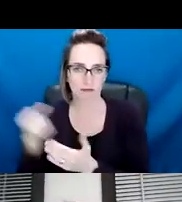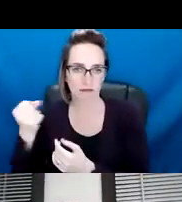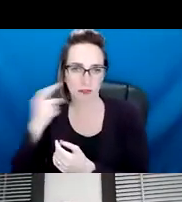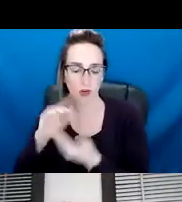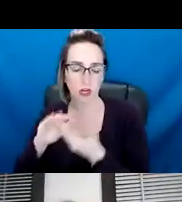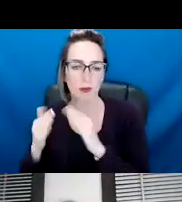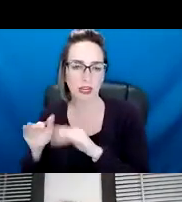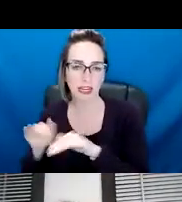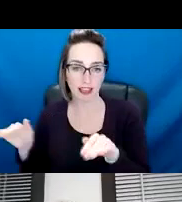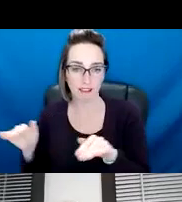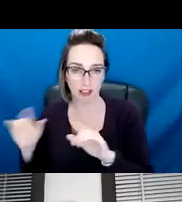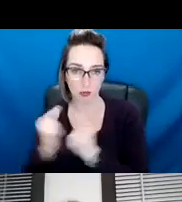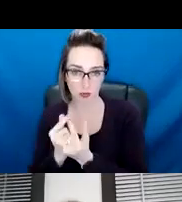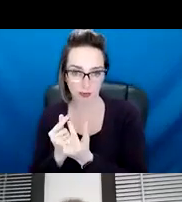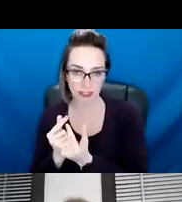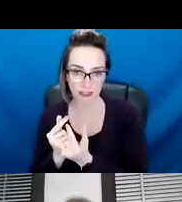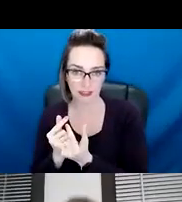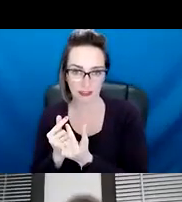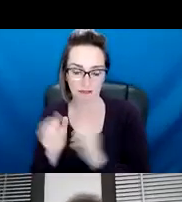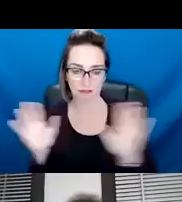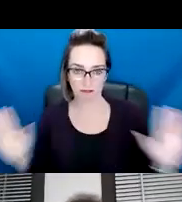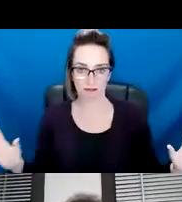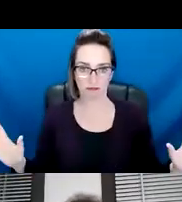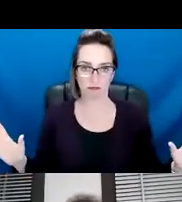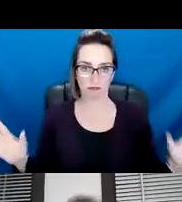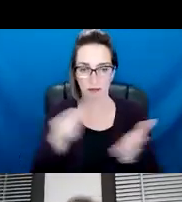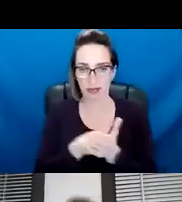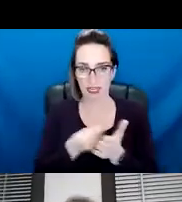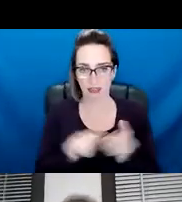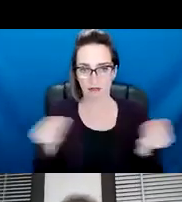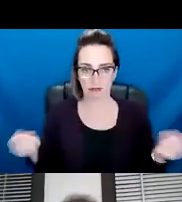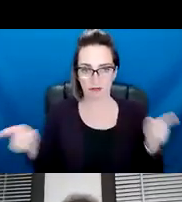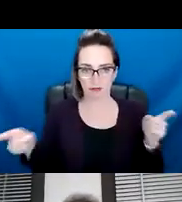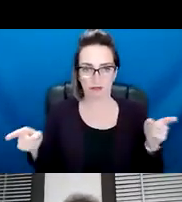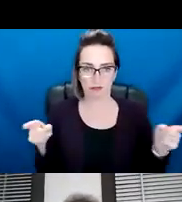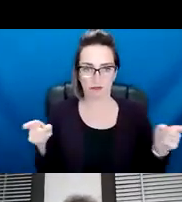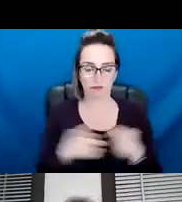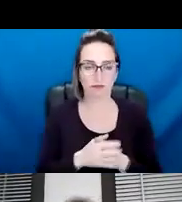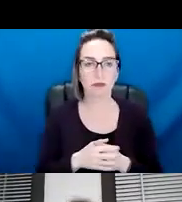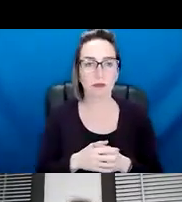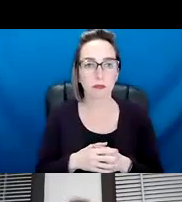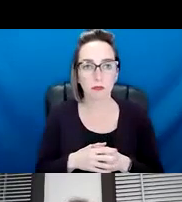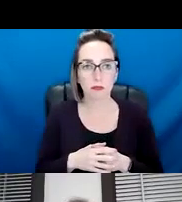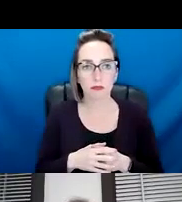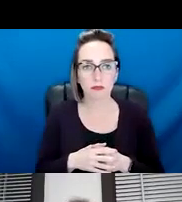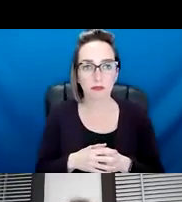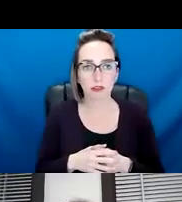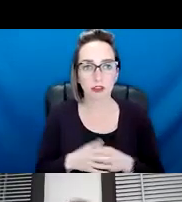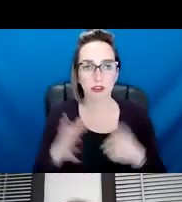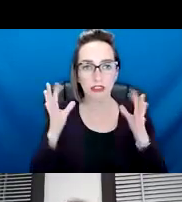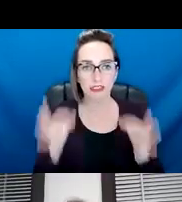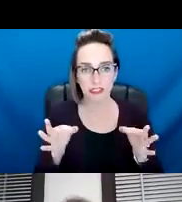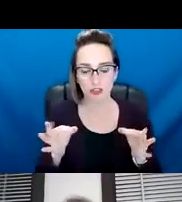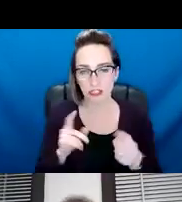groups, um, who will be providing that support, um, in community, um, and the decision to pull back on,